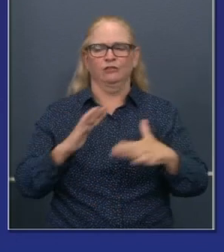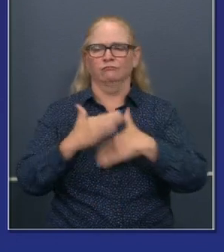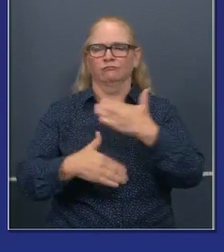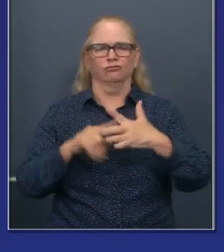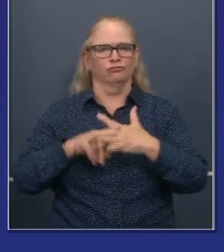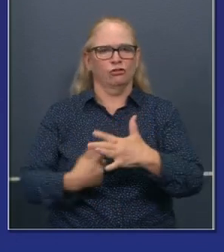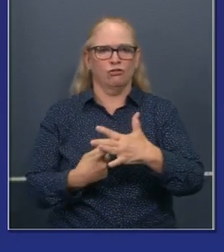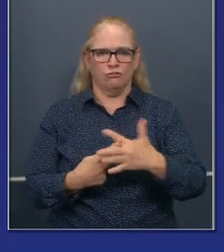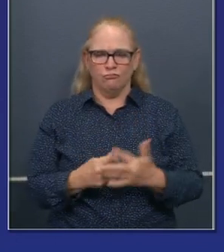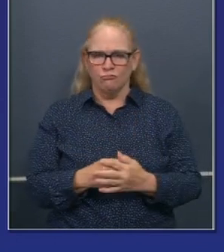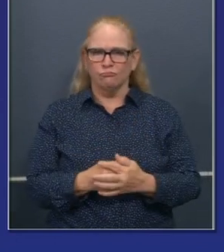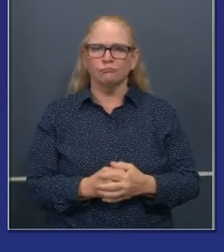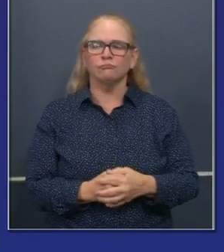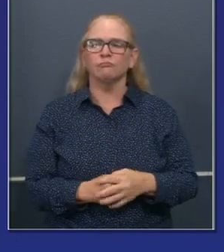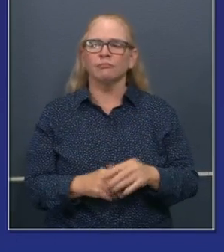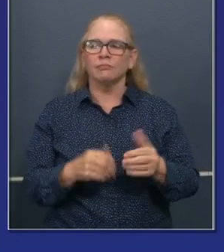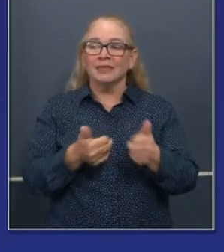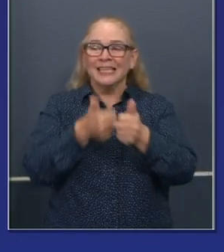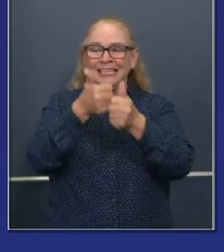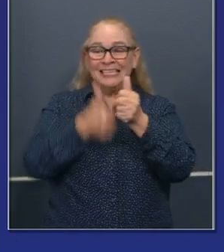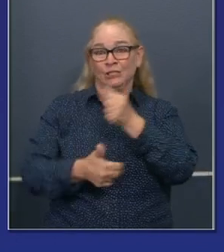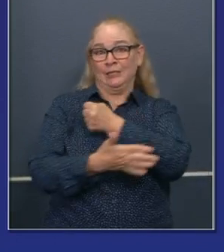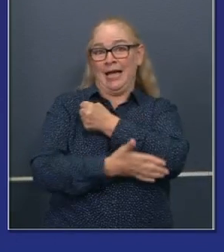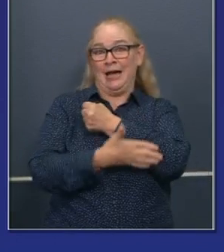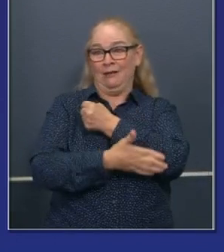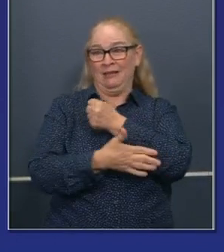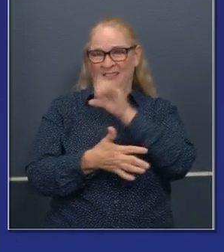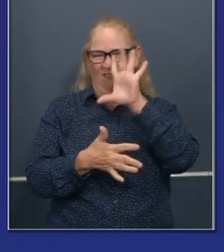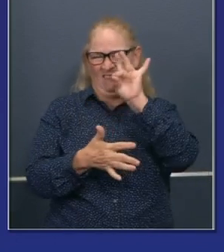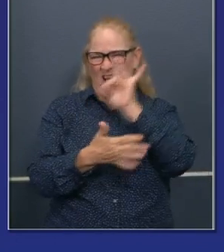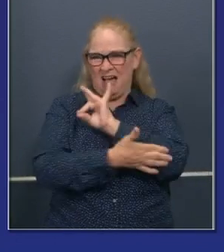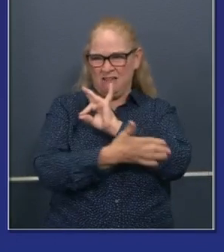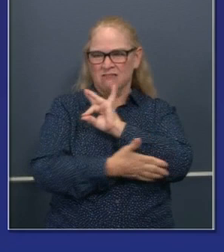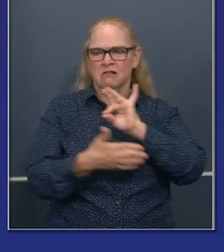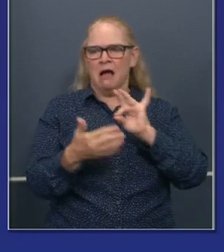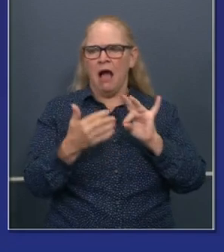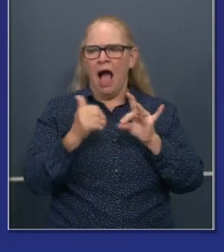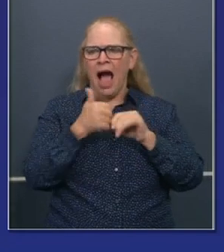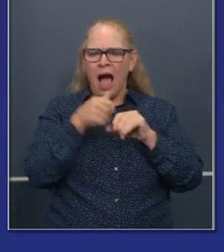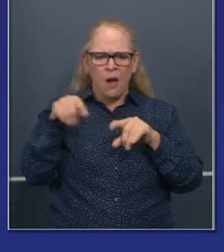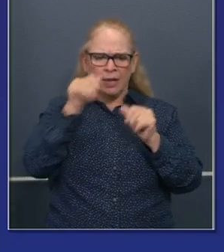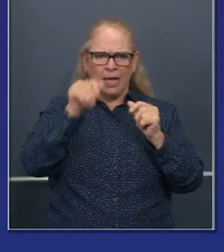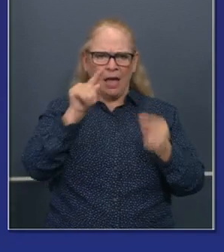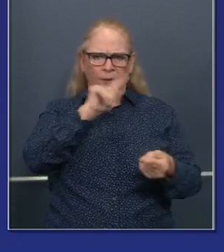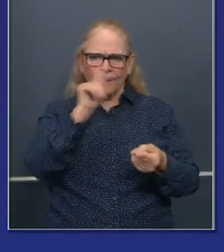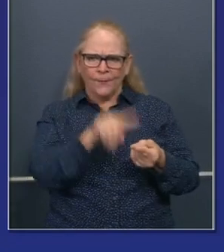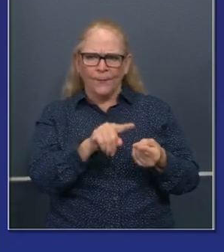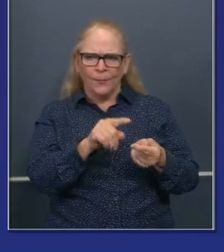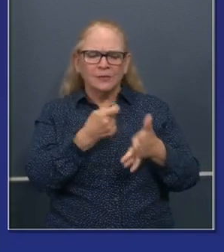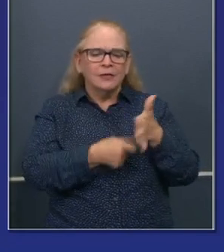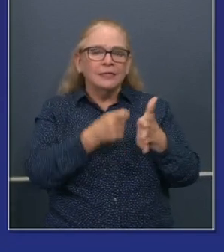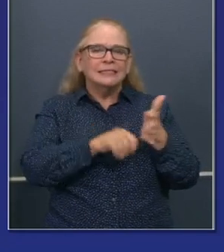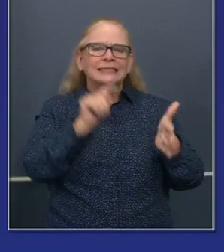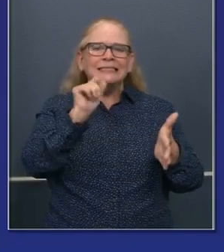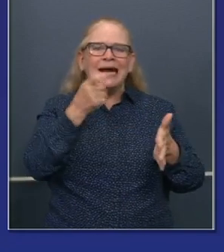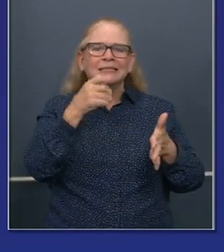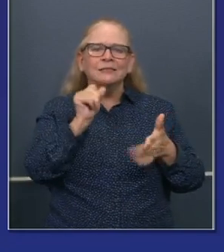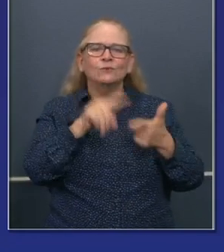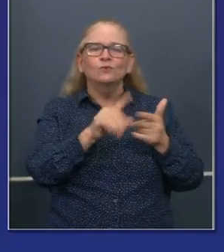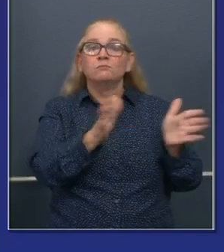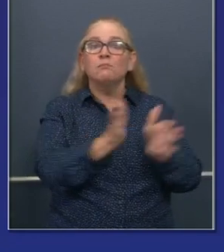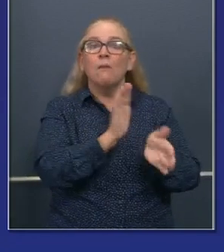methods to reduce tax liabilities for most small businesses. I can get into the details of this, but I really want to get through